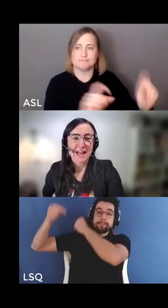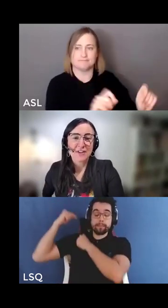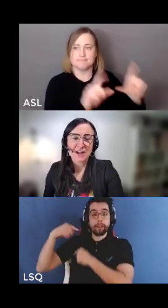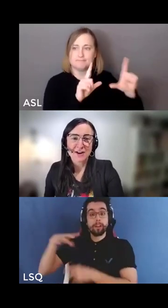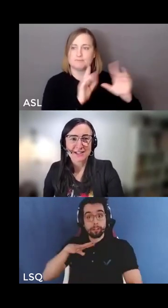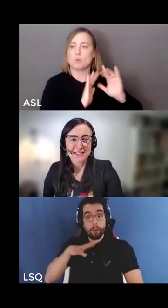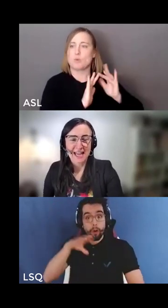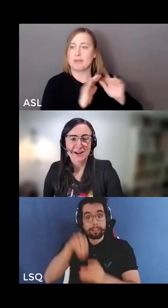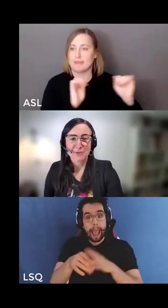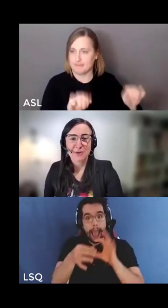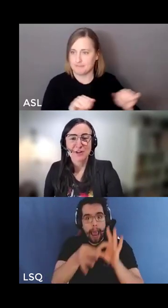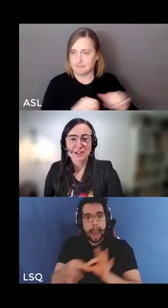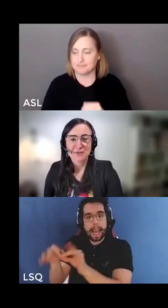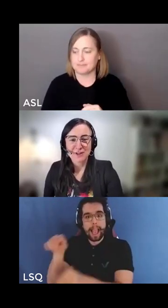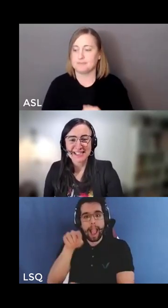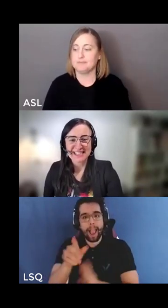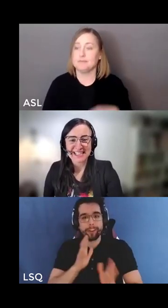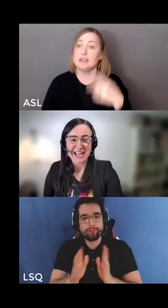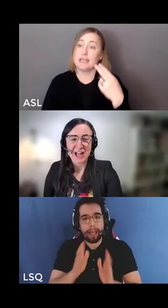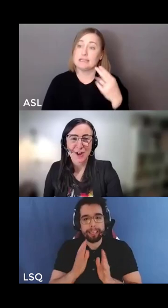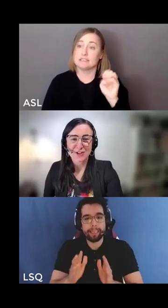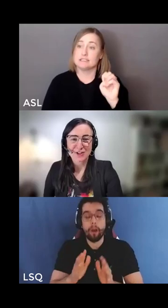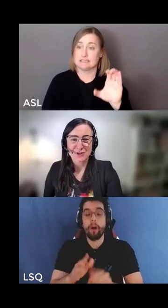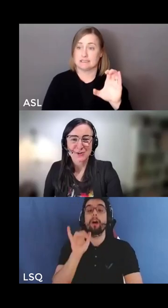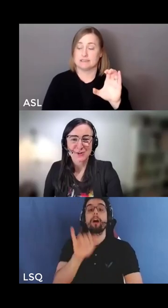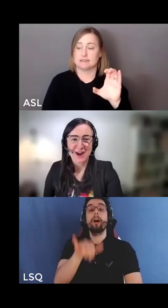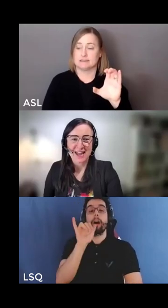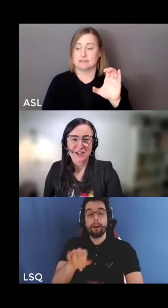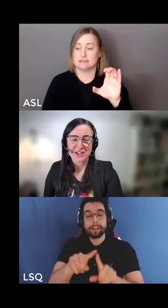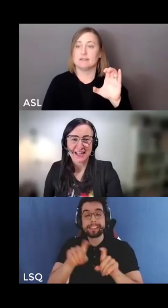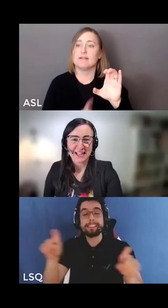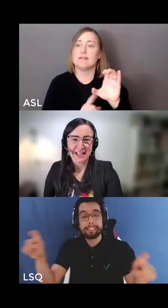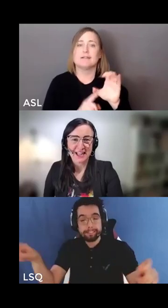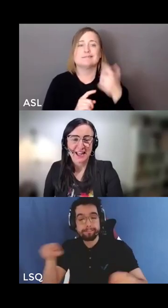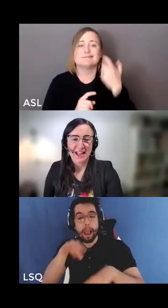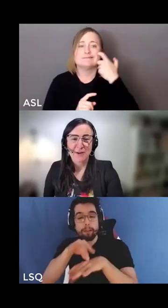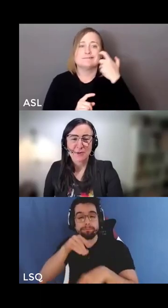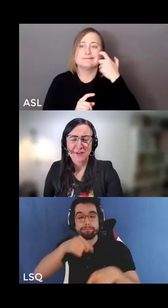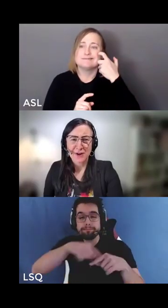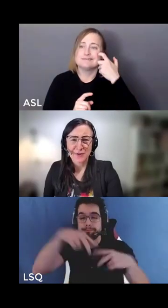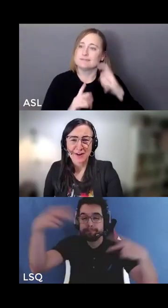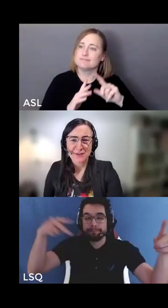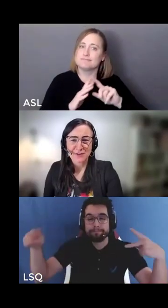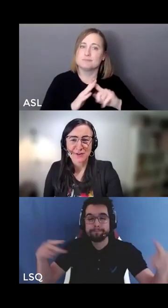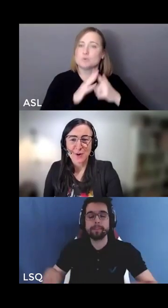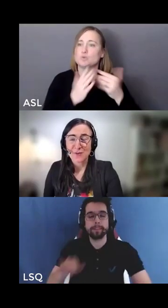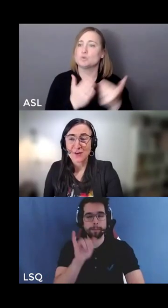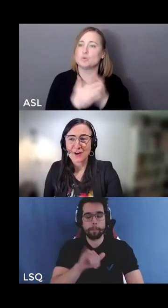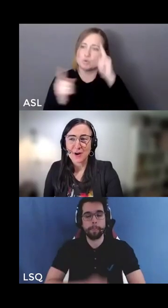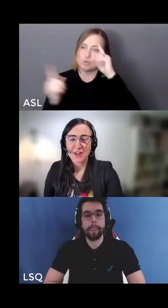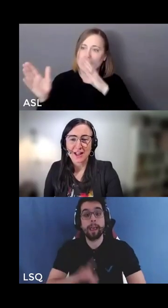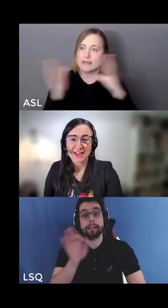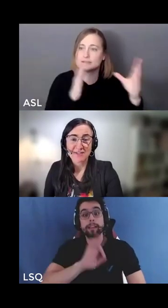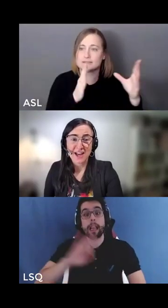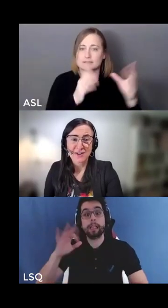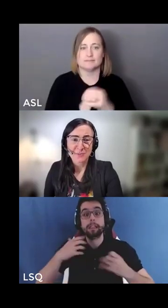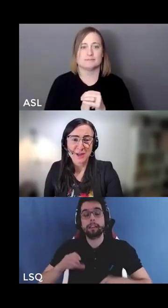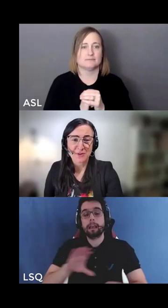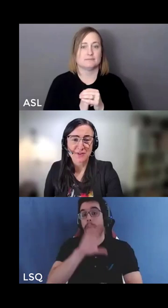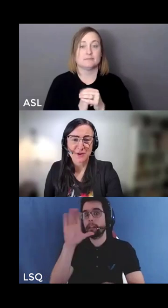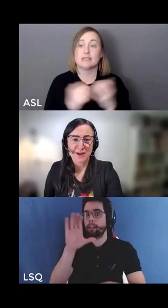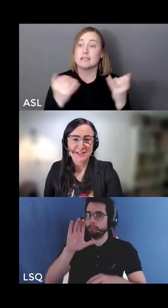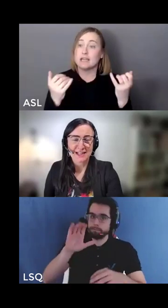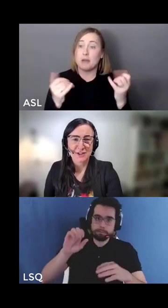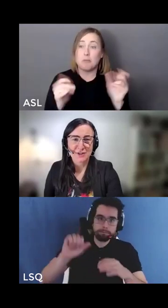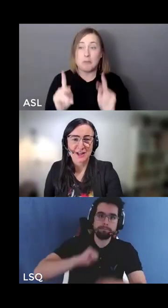At Healthcare Excellence Canada we reached recently launched our new strategy and we're very grateful to the over 1100